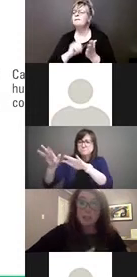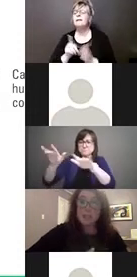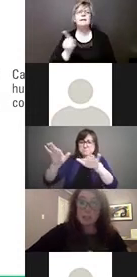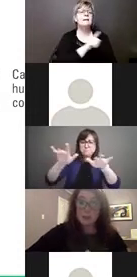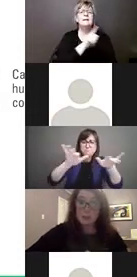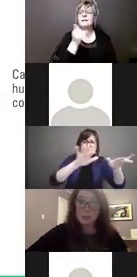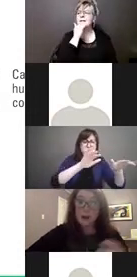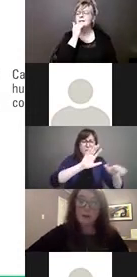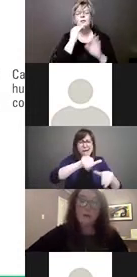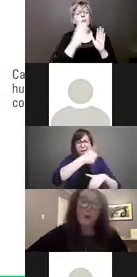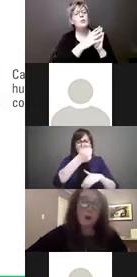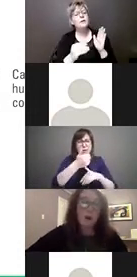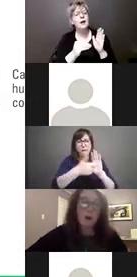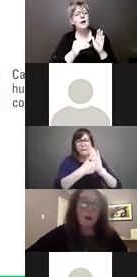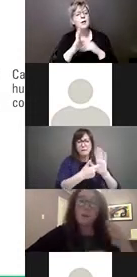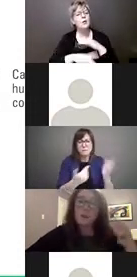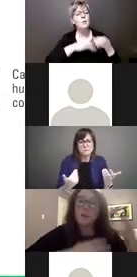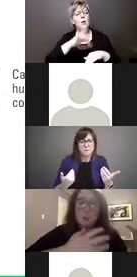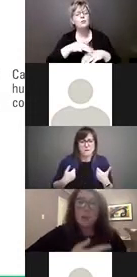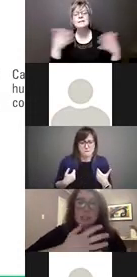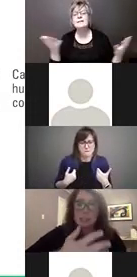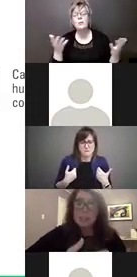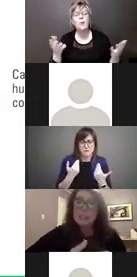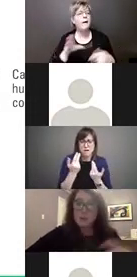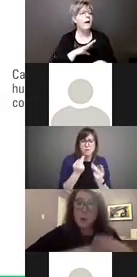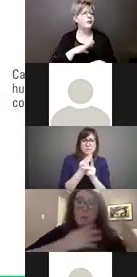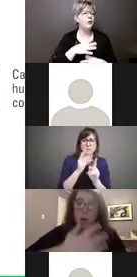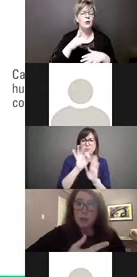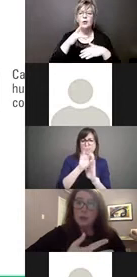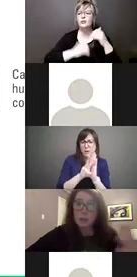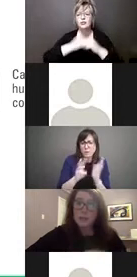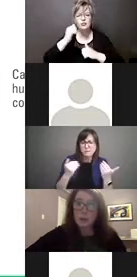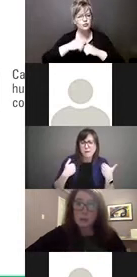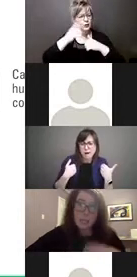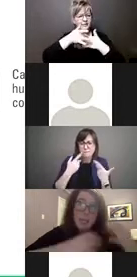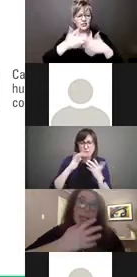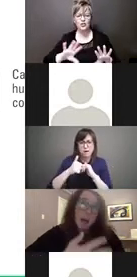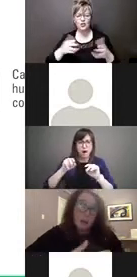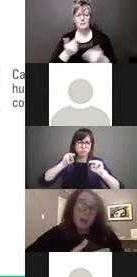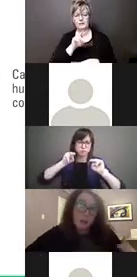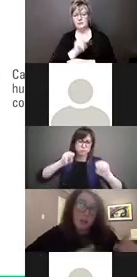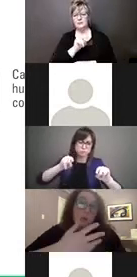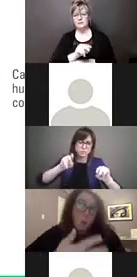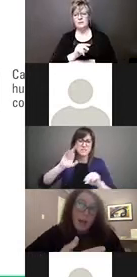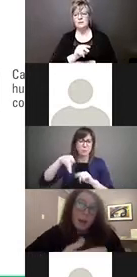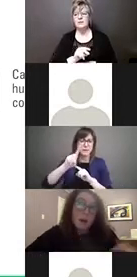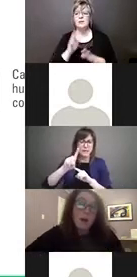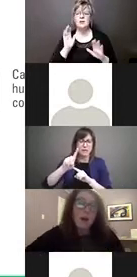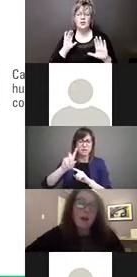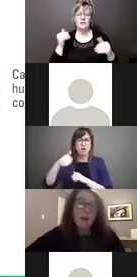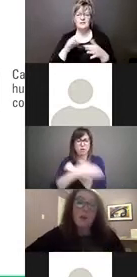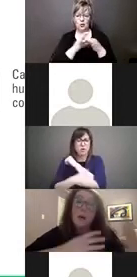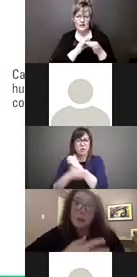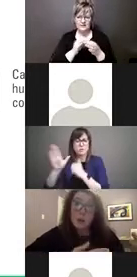models exist for, you know, what frameworks exist for monitoring the CRPD in other countries where